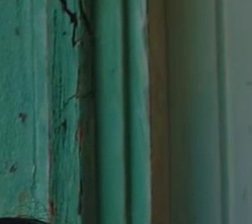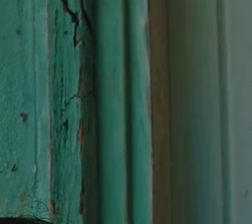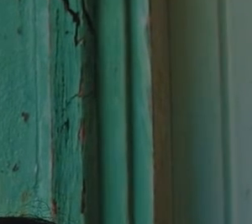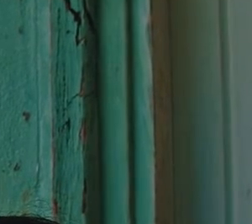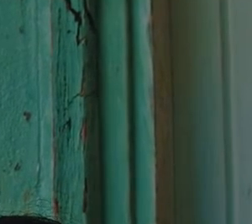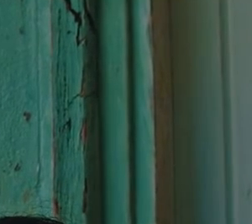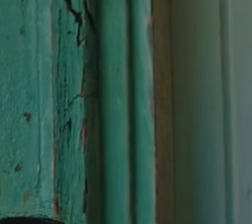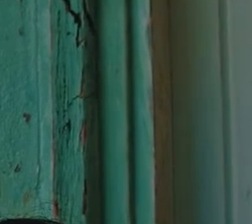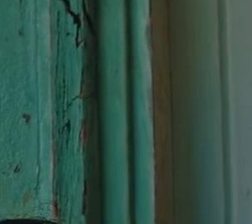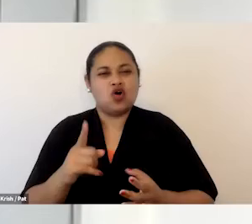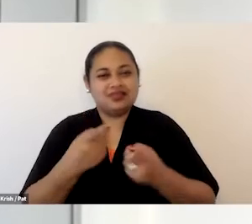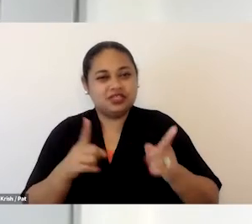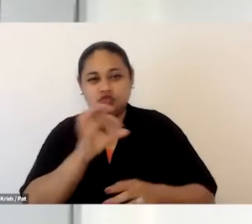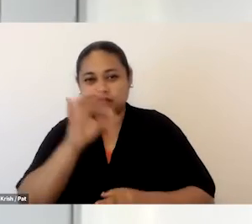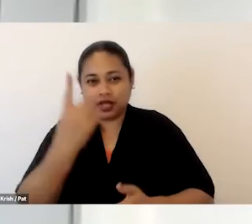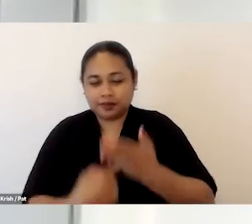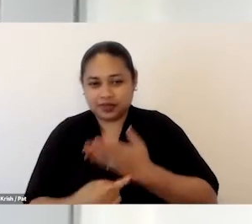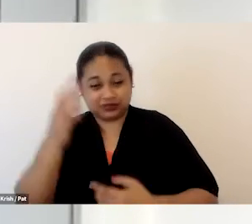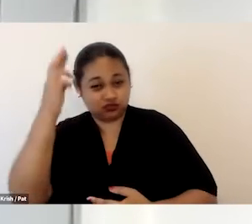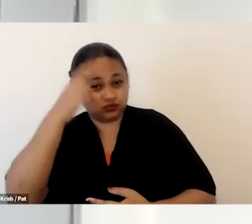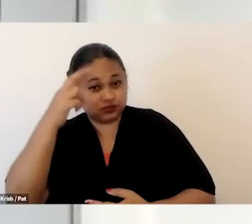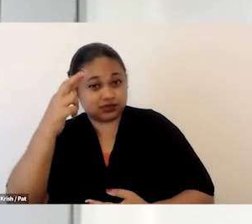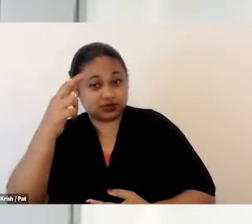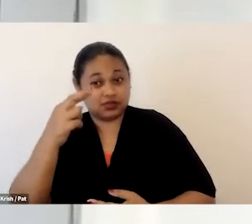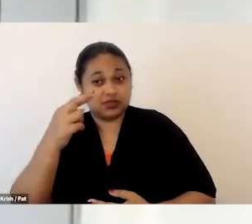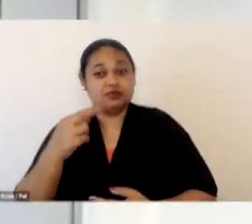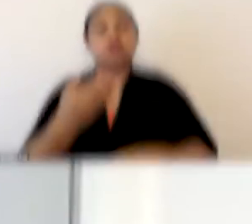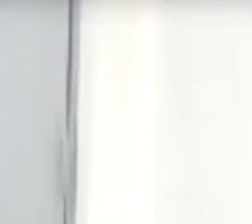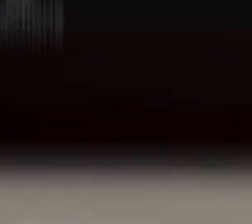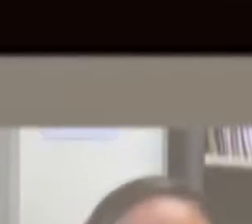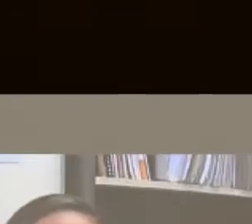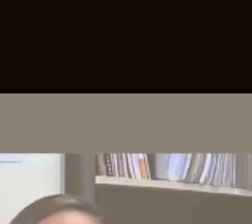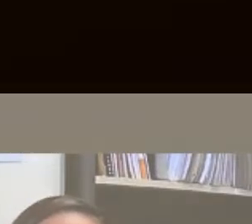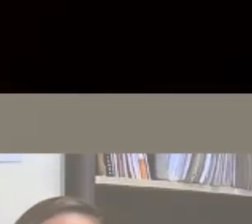unforeseen and different risks that are emerging from new technologies.